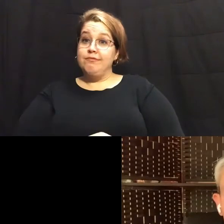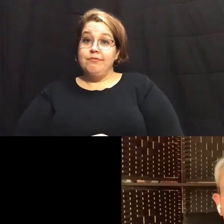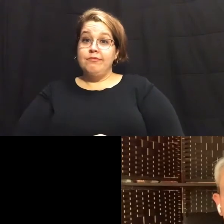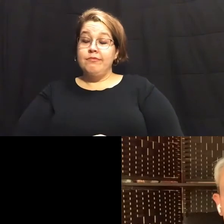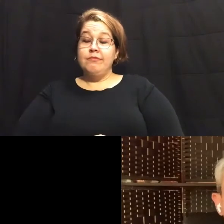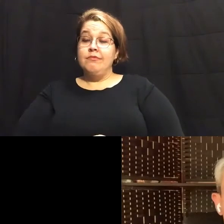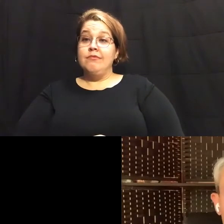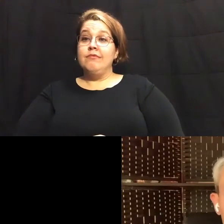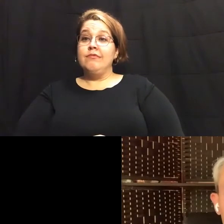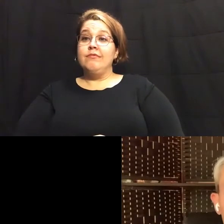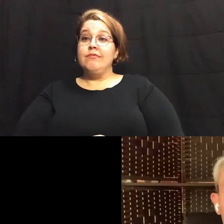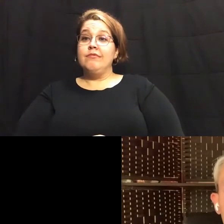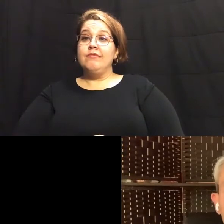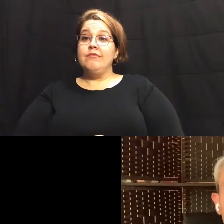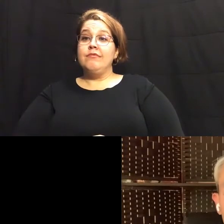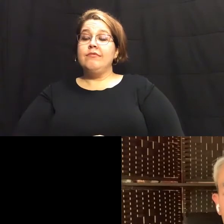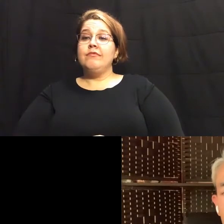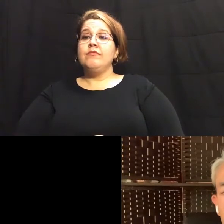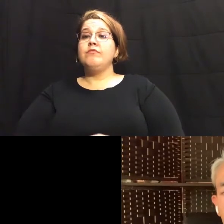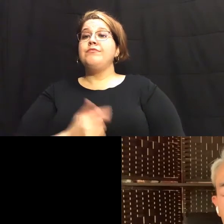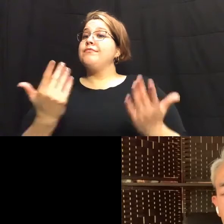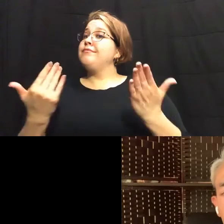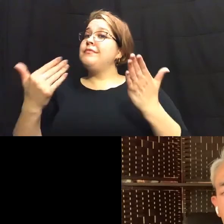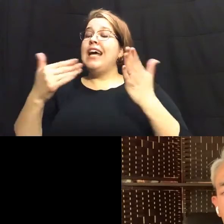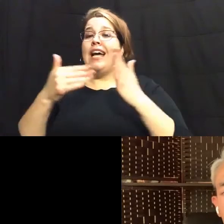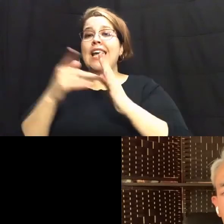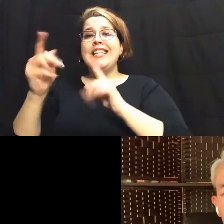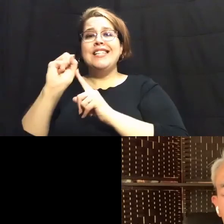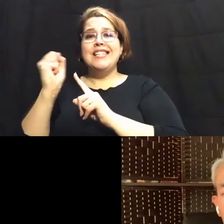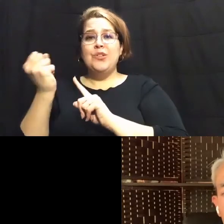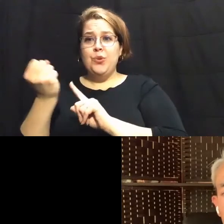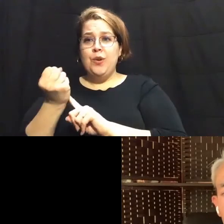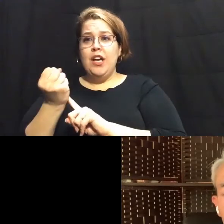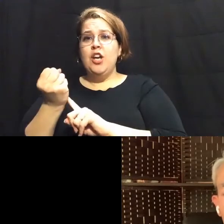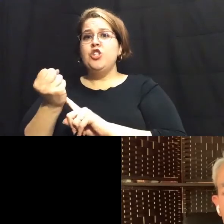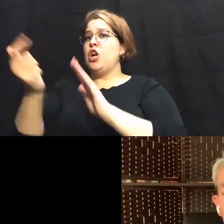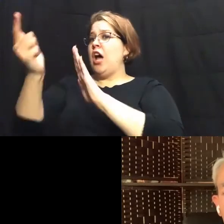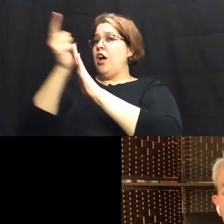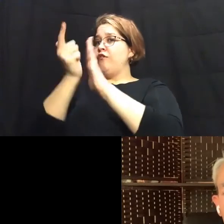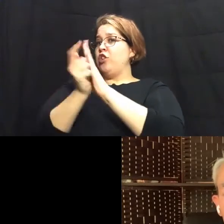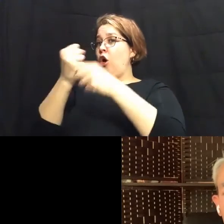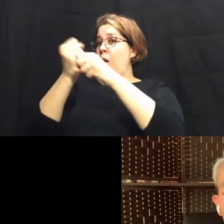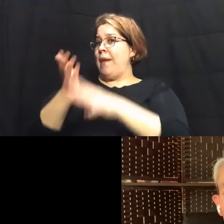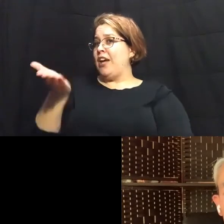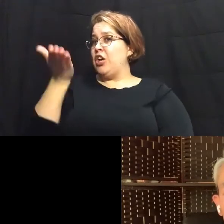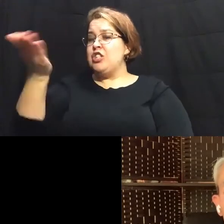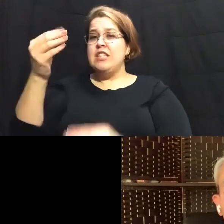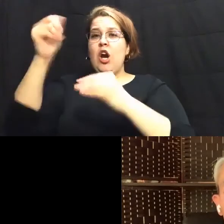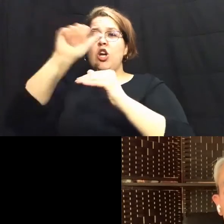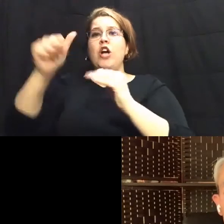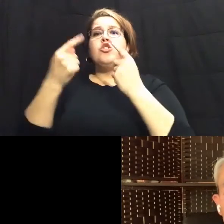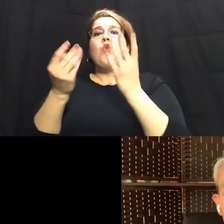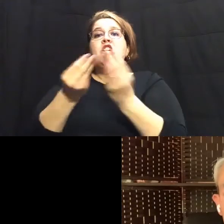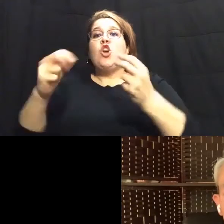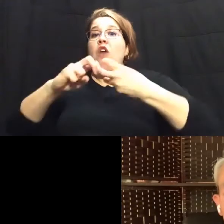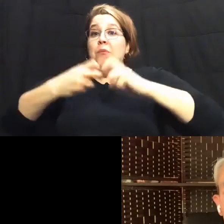once again a case of uh lawmakers in austin uh trying to solve a problem